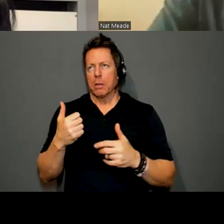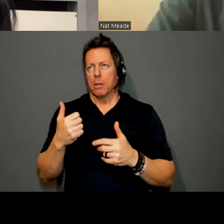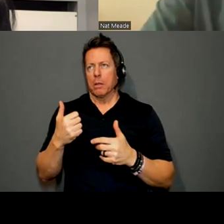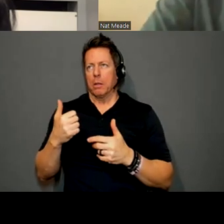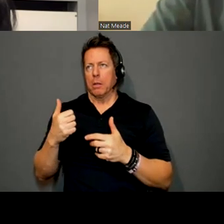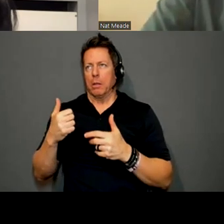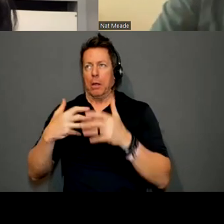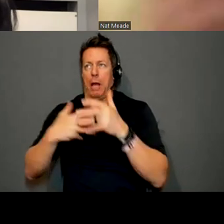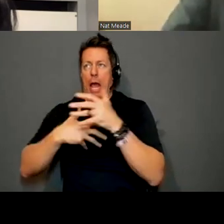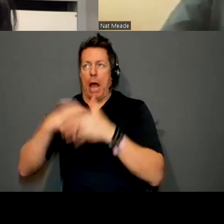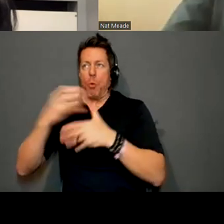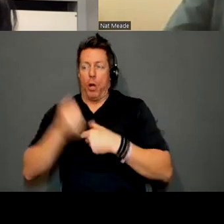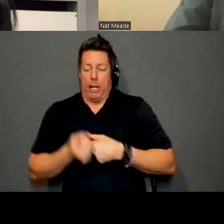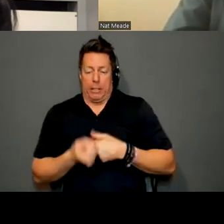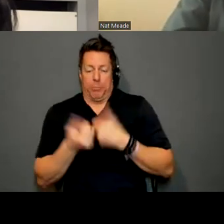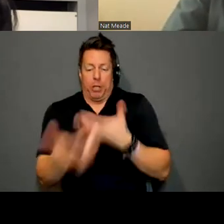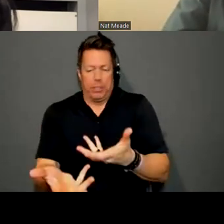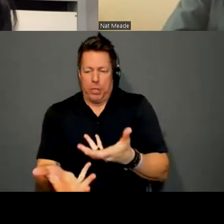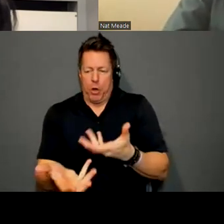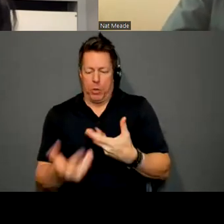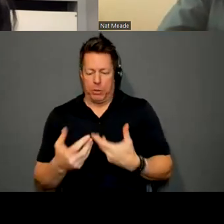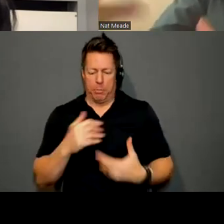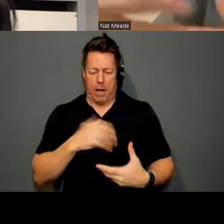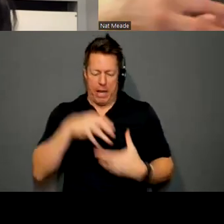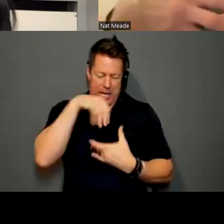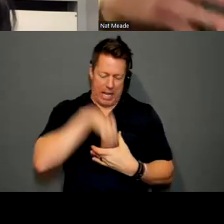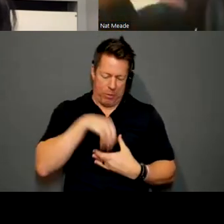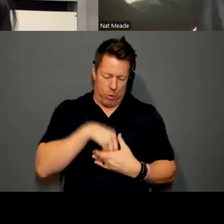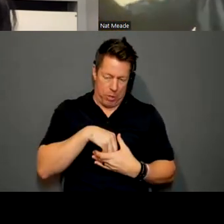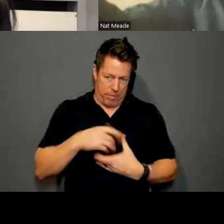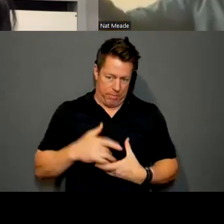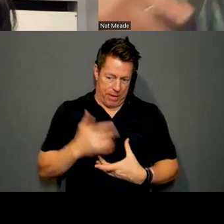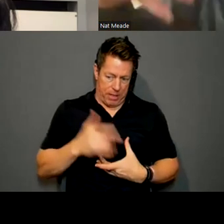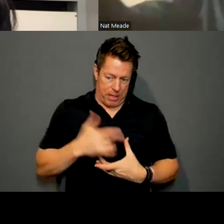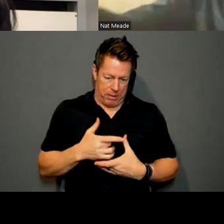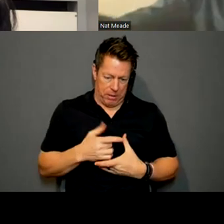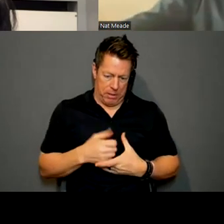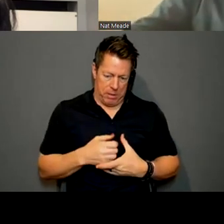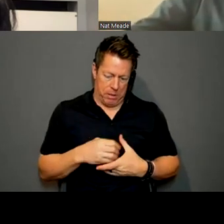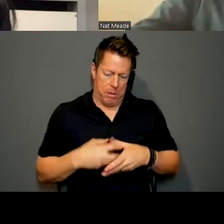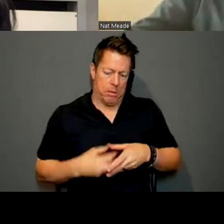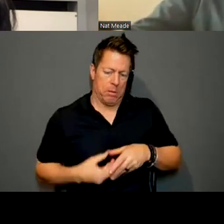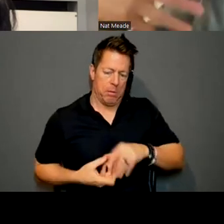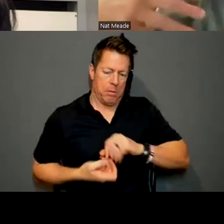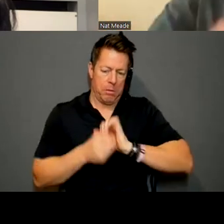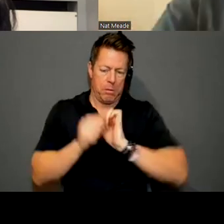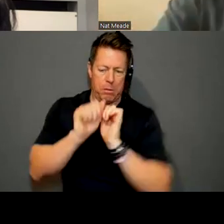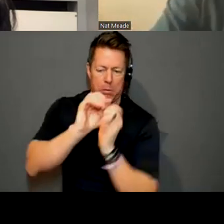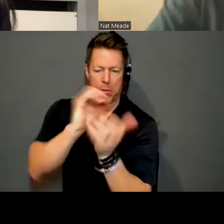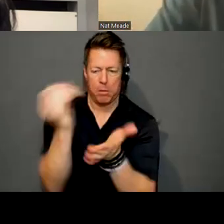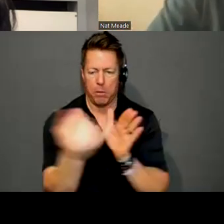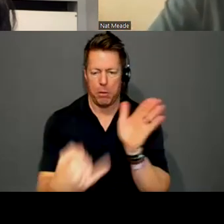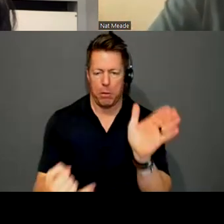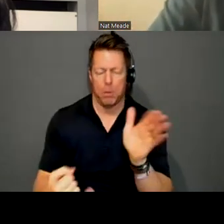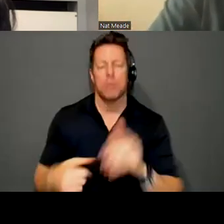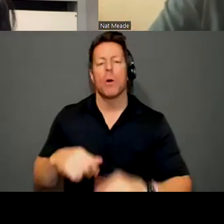And I do kind of want some of that specific, that specific, my environment to kind of come into it. So like